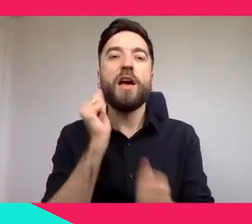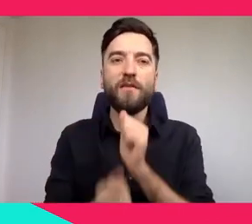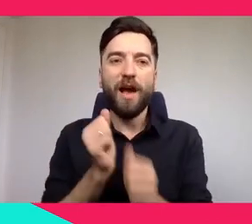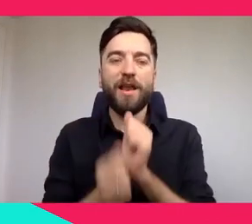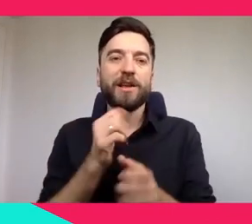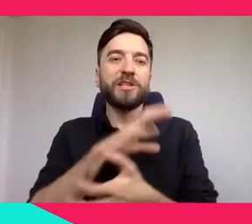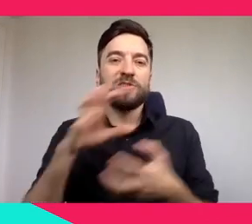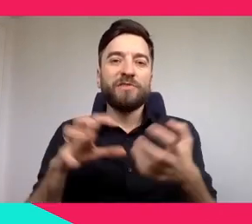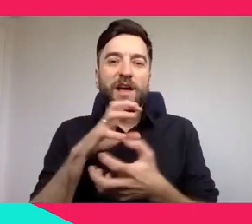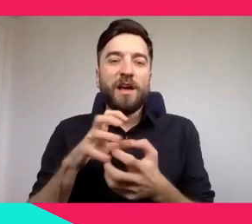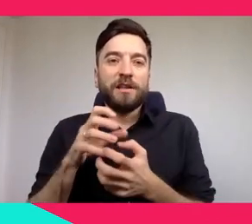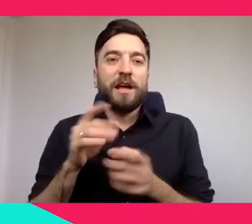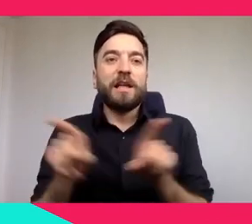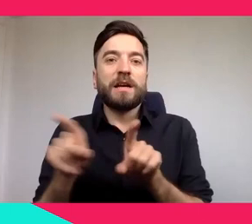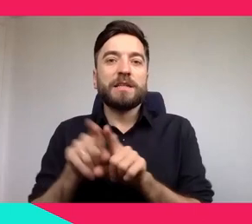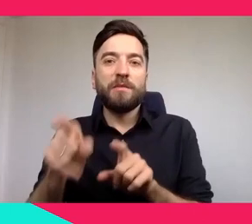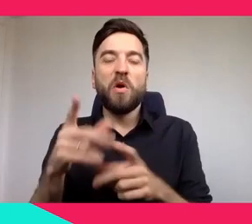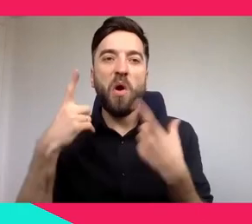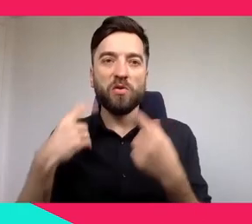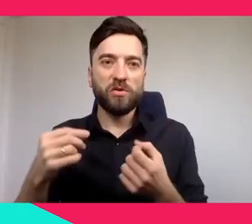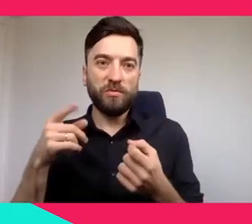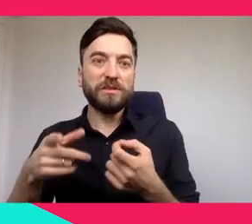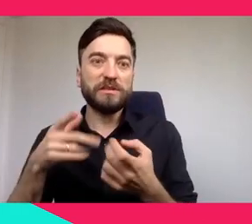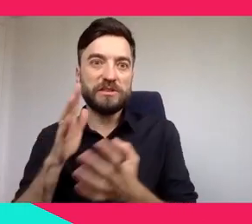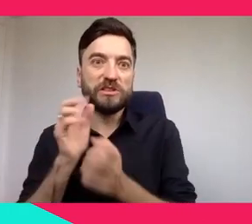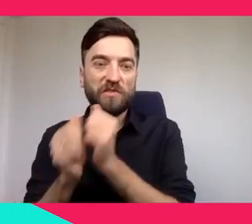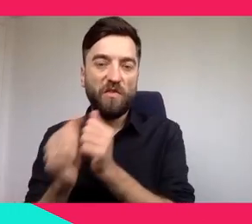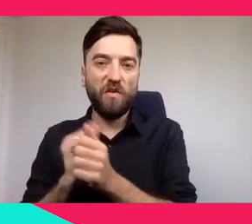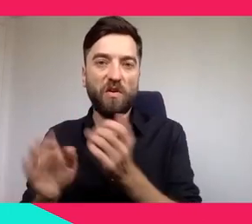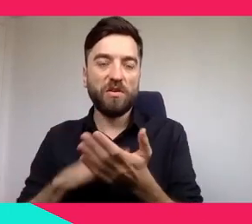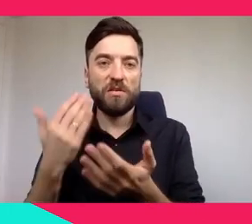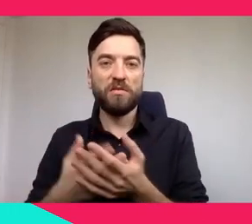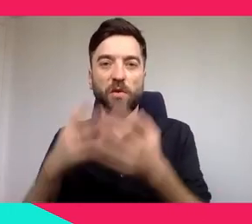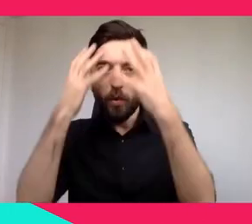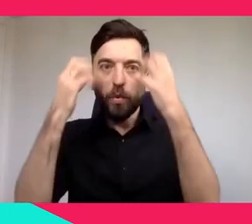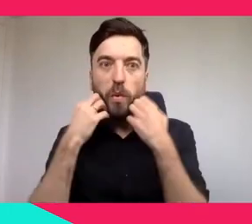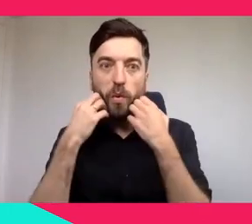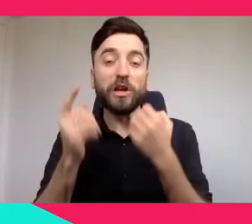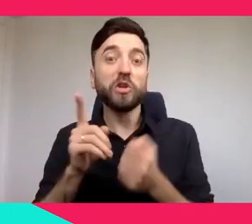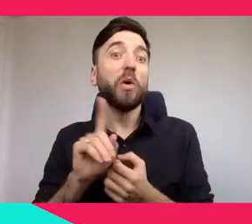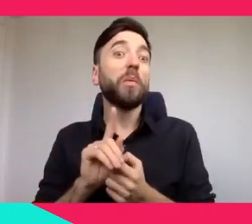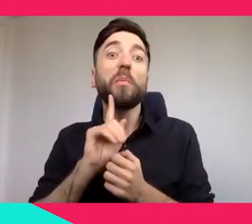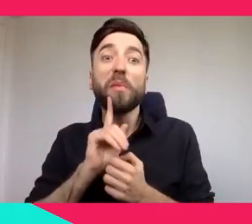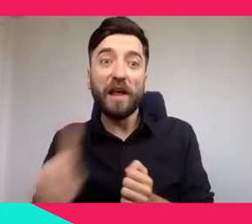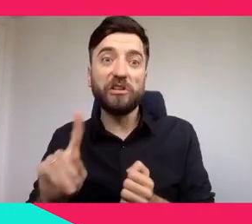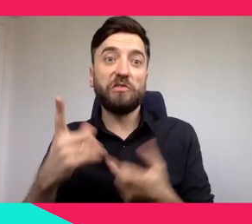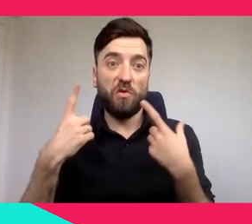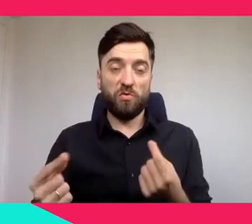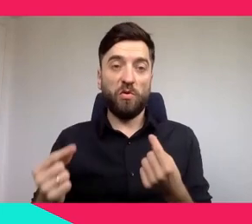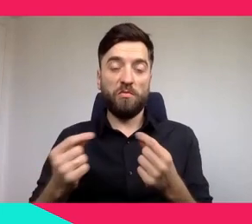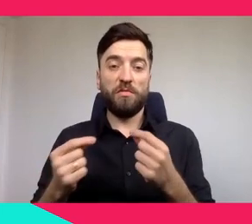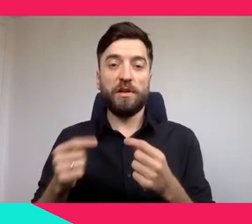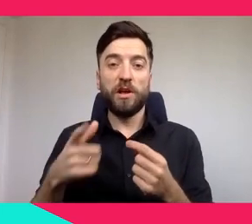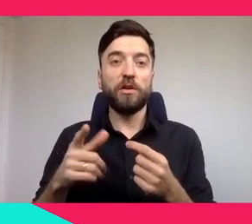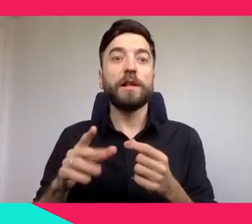Those are real people. We just clone them in 3D because they look directly at us, they wave at us. We really